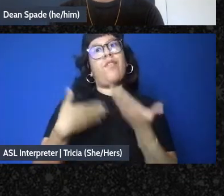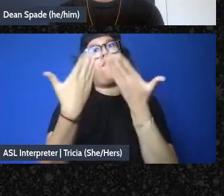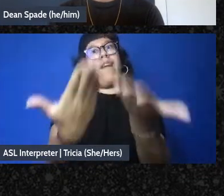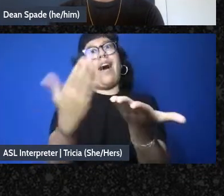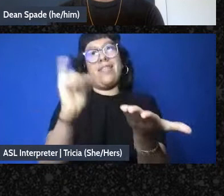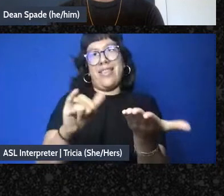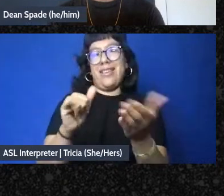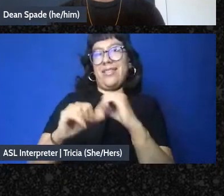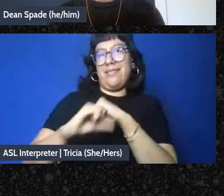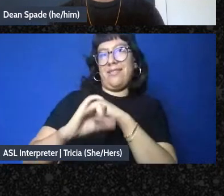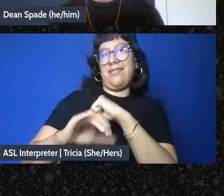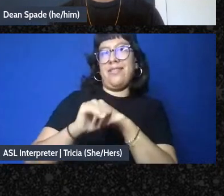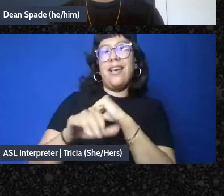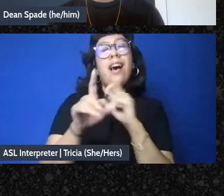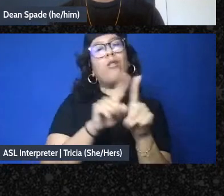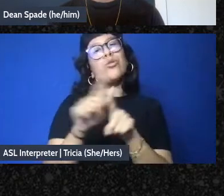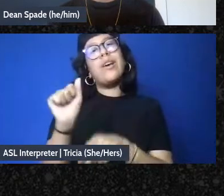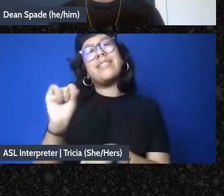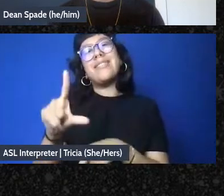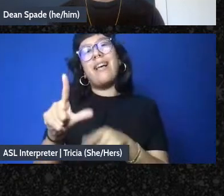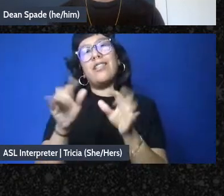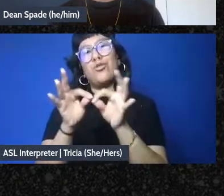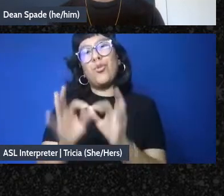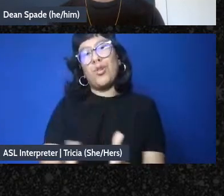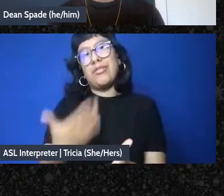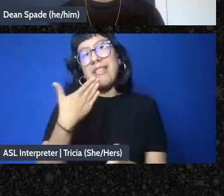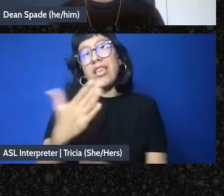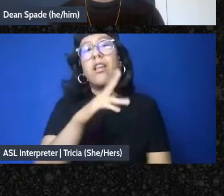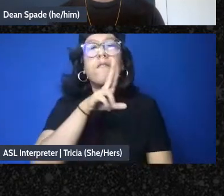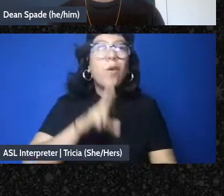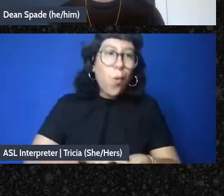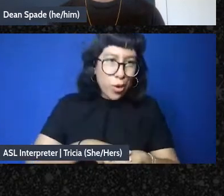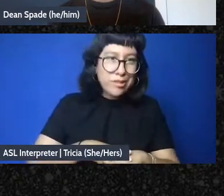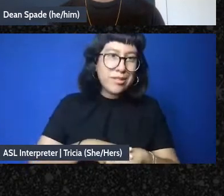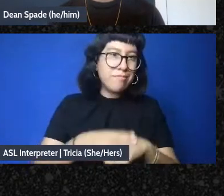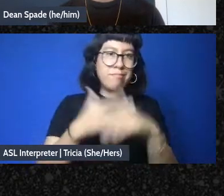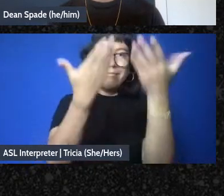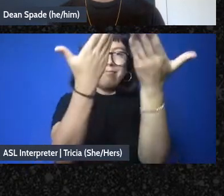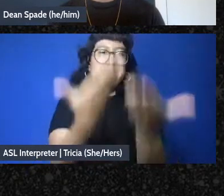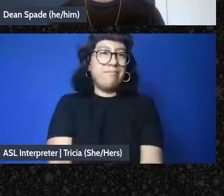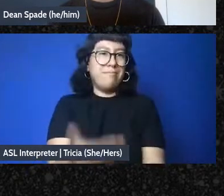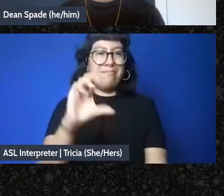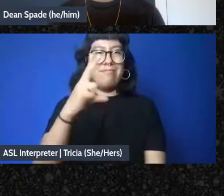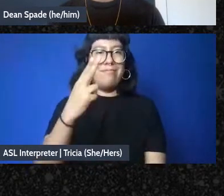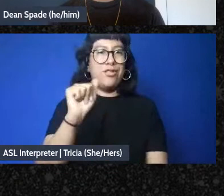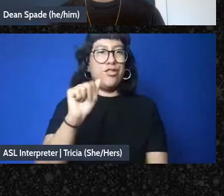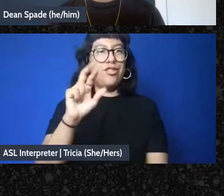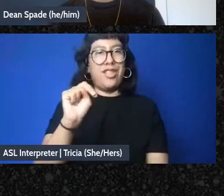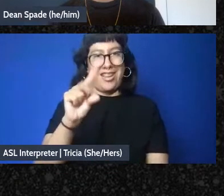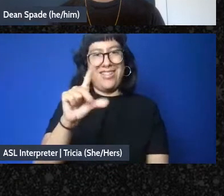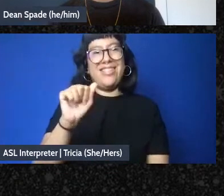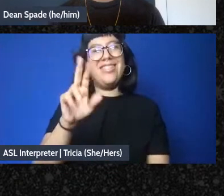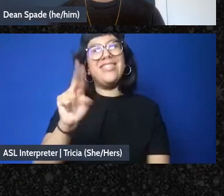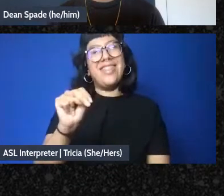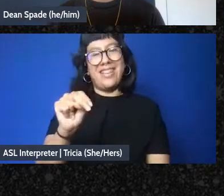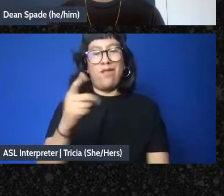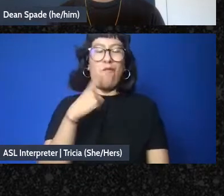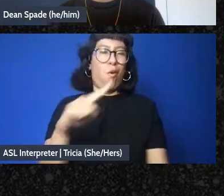ASL interpretation and of course the inimitable Chandon Reddy for moderating